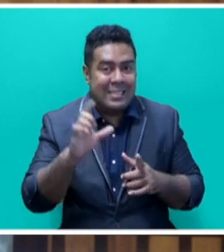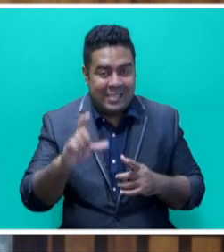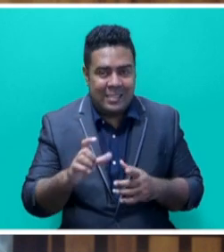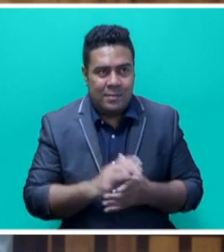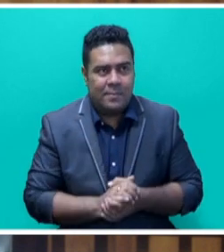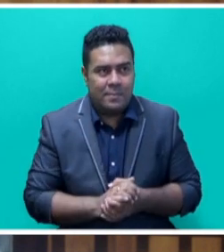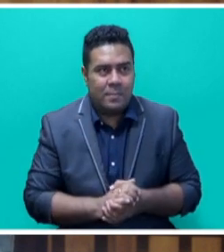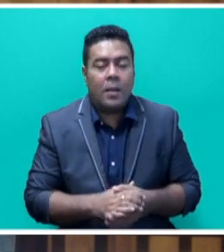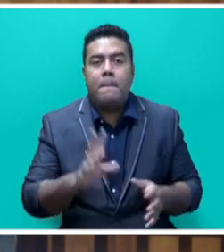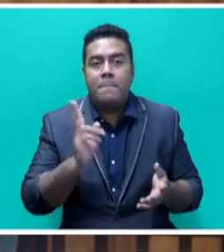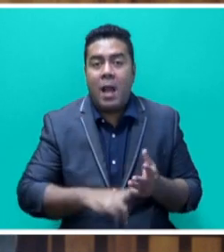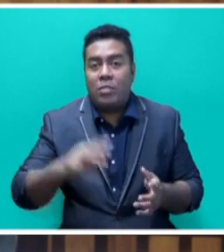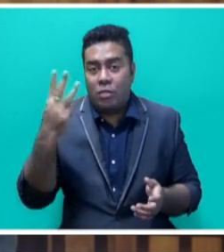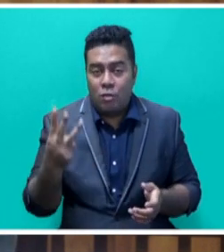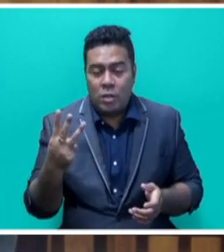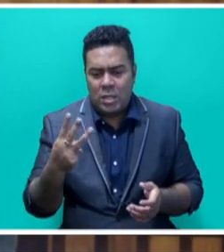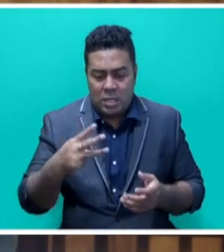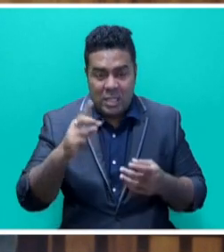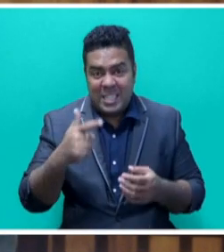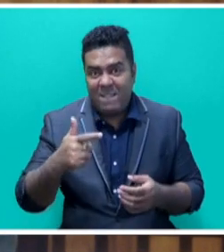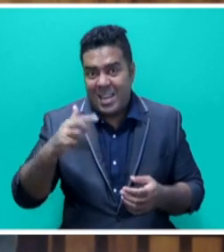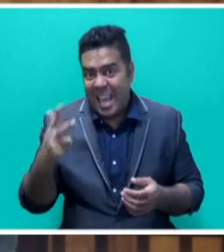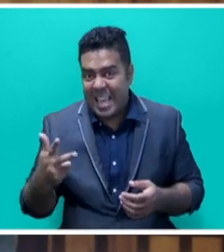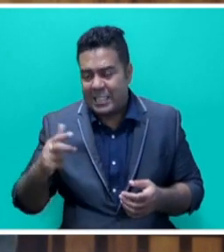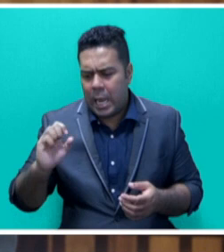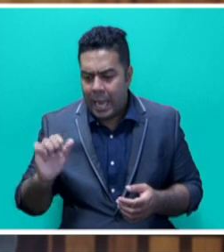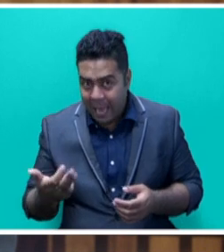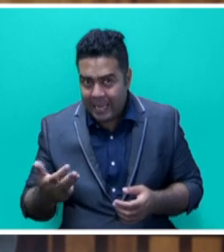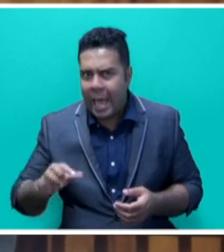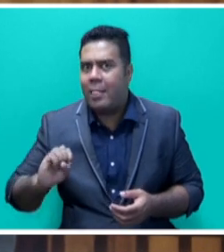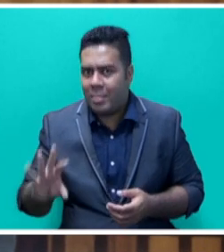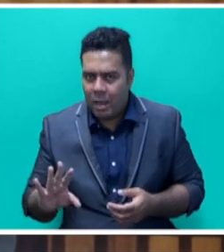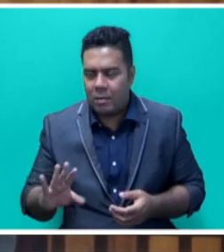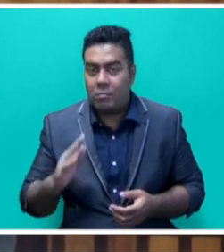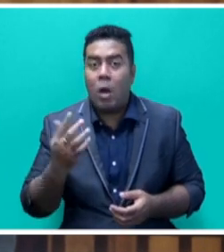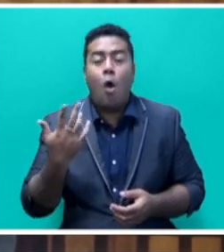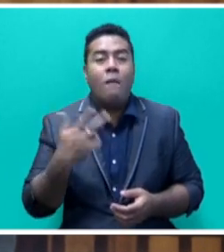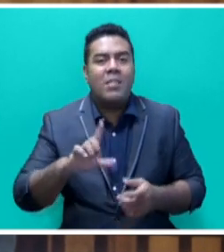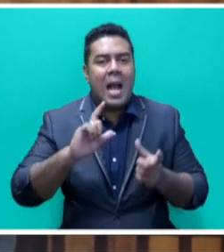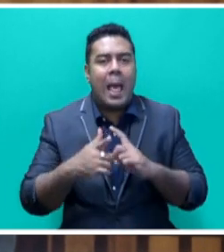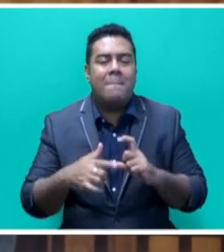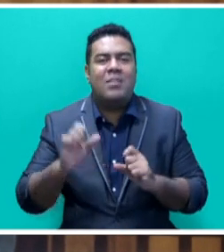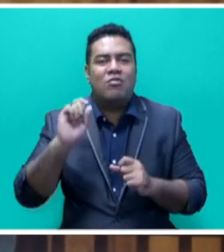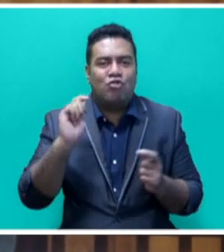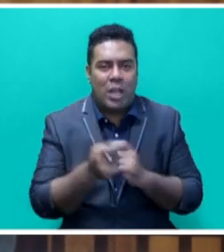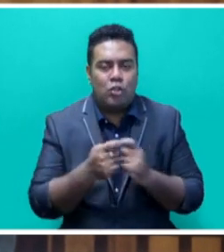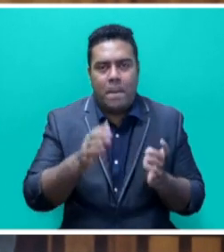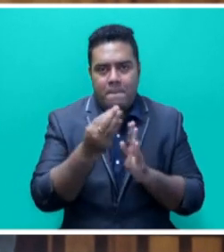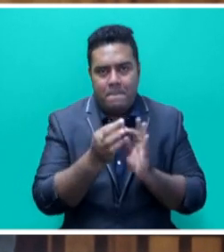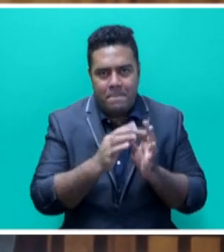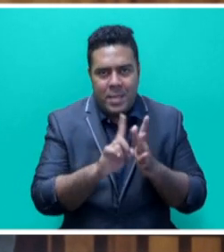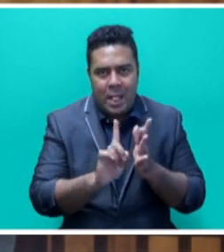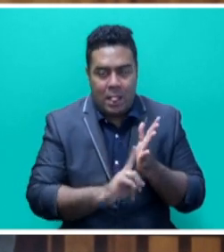through Parts 3, 7, 8, 9 and 10 of the Climate Change Bill. Priority 2, Mr. Speaker, sir.